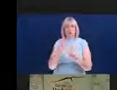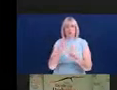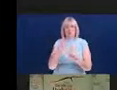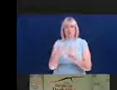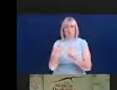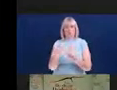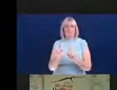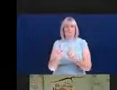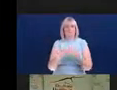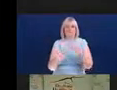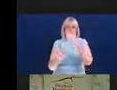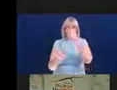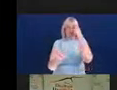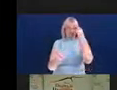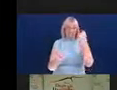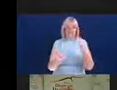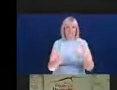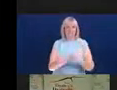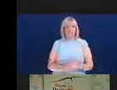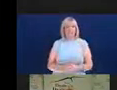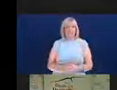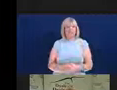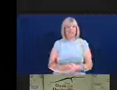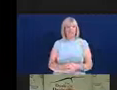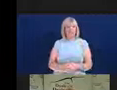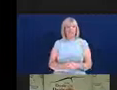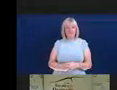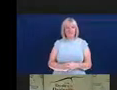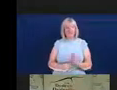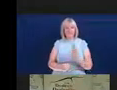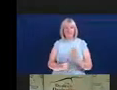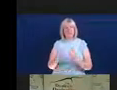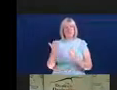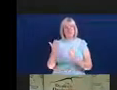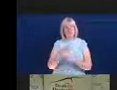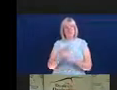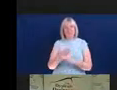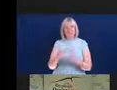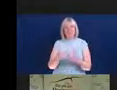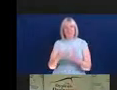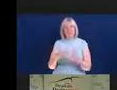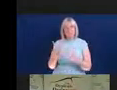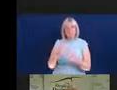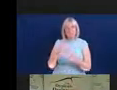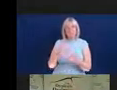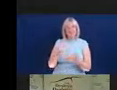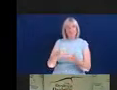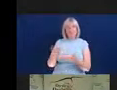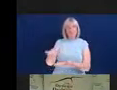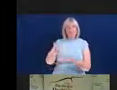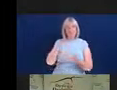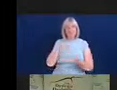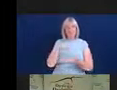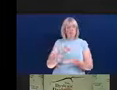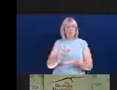very warm, panicking a little bit. Okay. So Access to Work funding. What difference can it make? Well, you